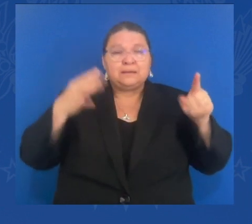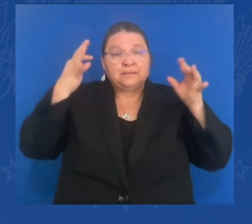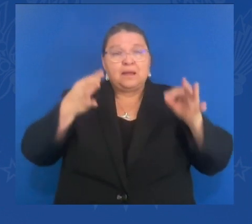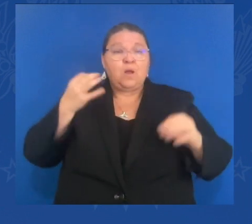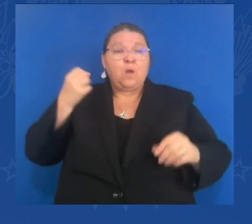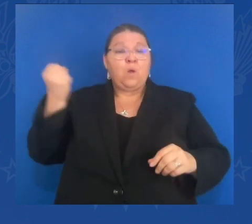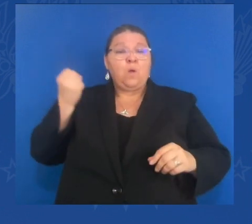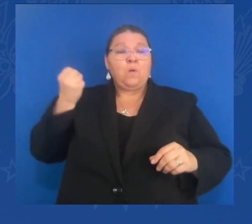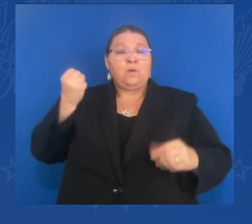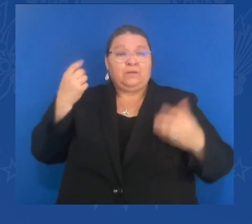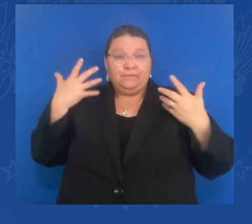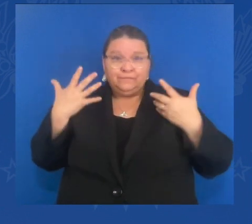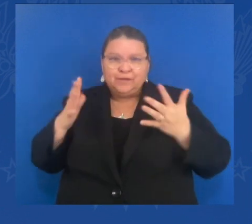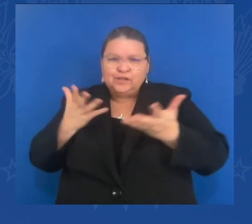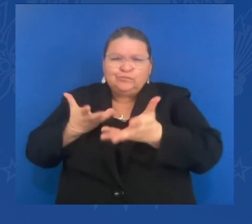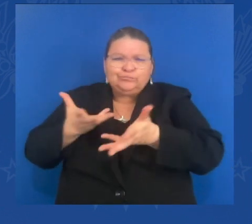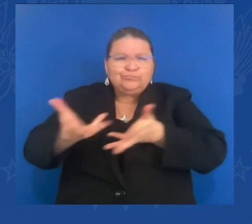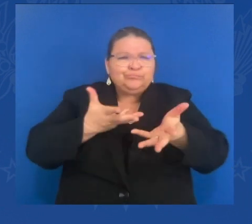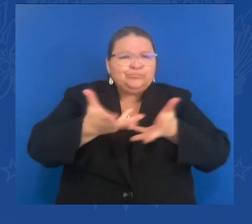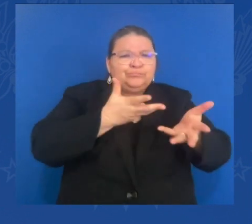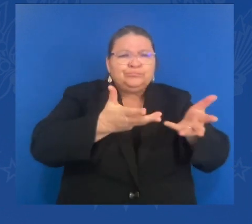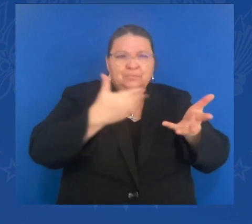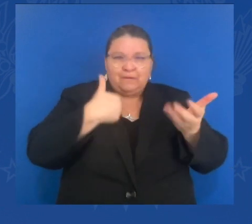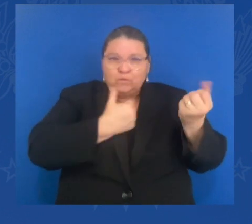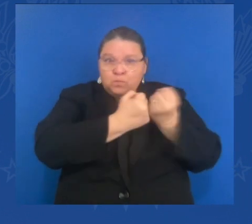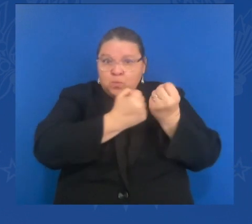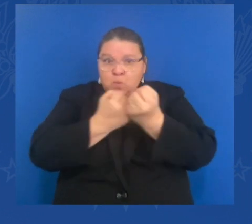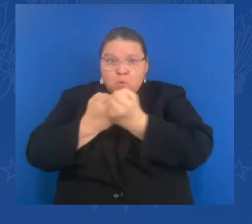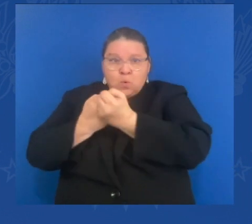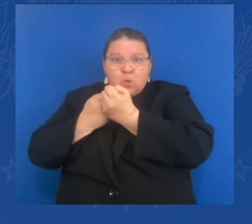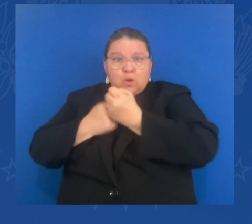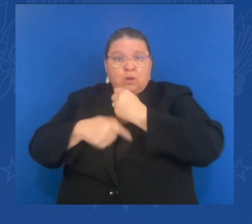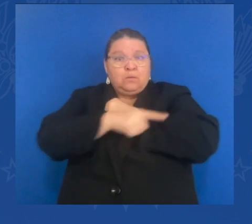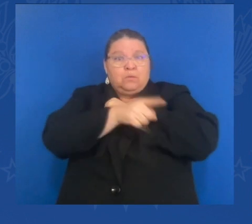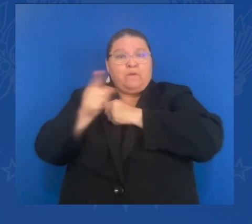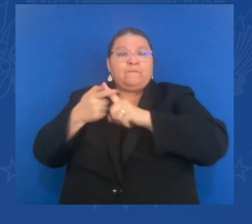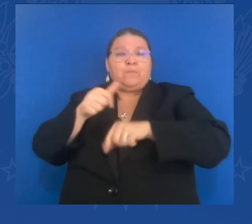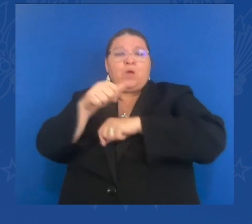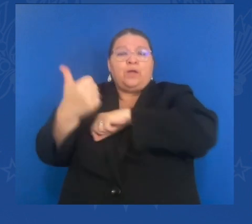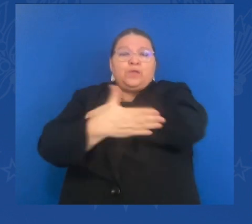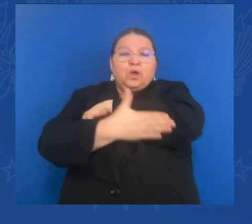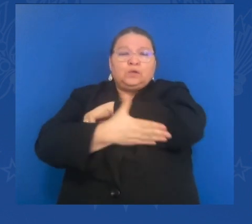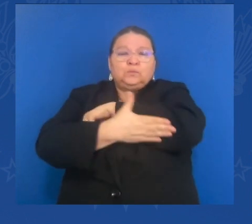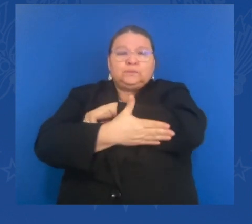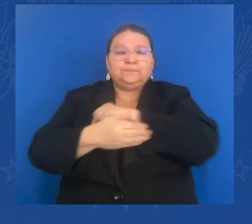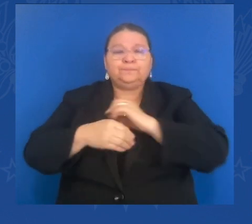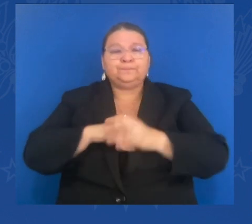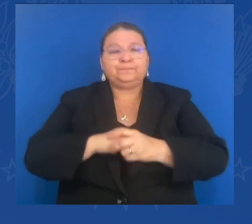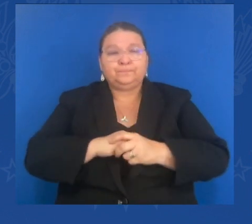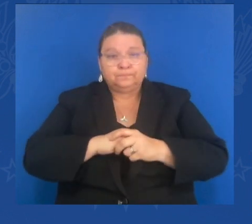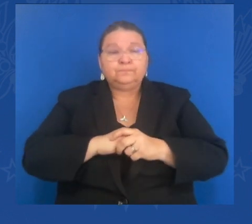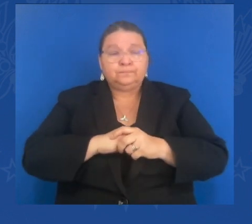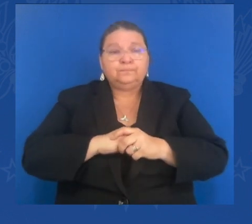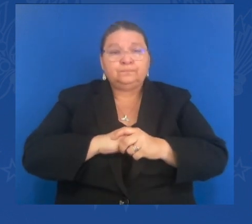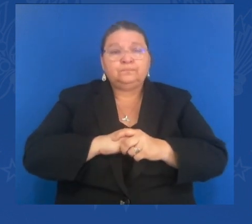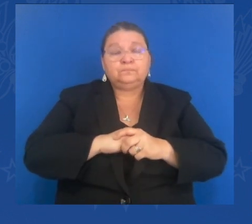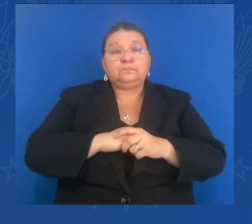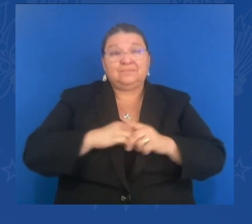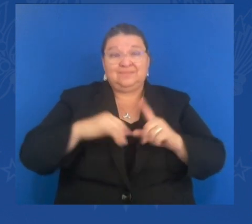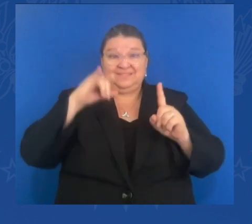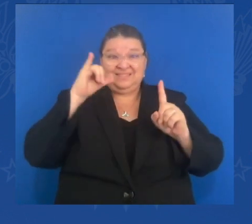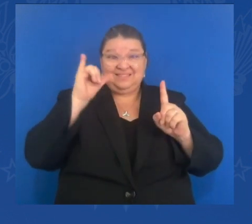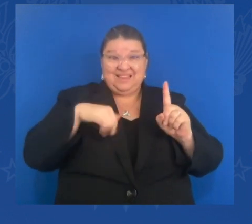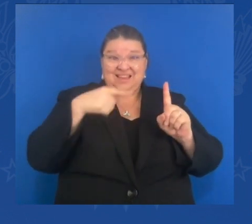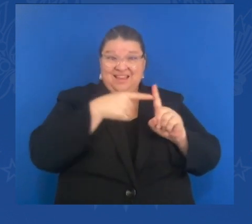democracy in Ukraine, pushing Russia's aggression should not be one of those issues. The free world is coming together to